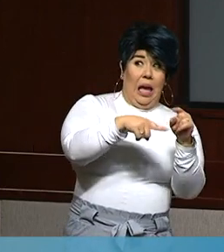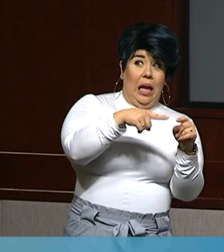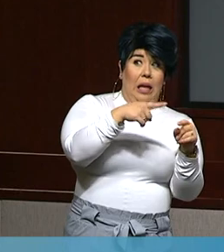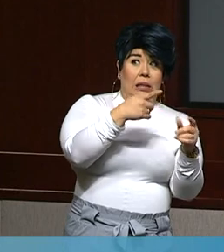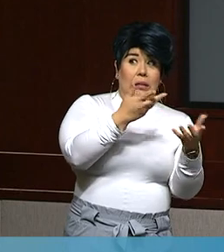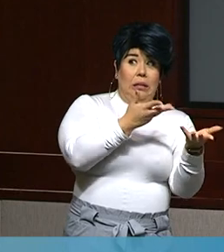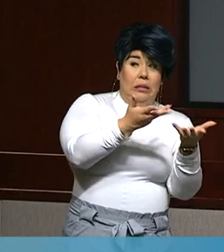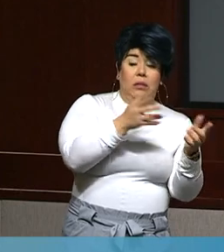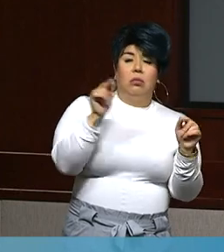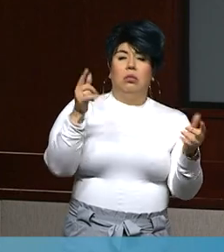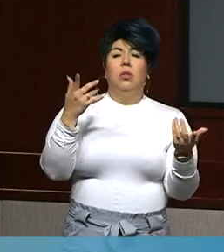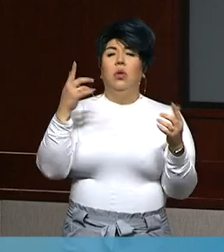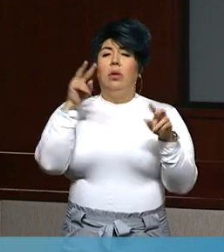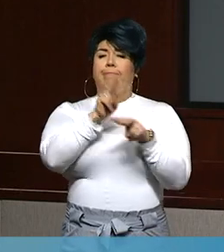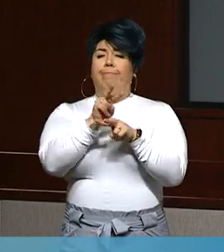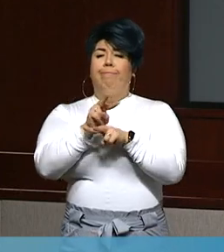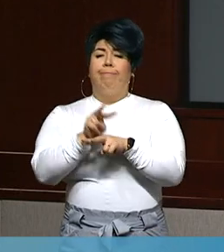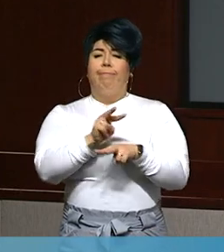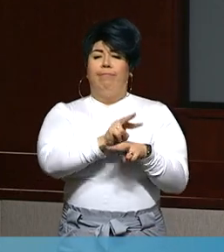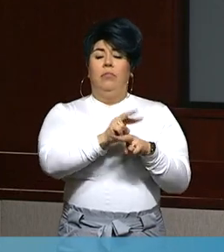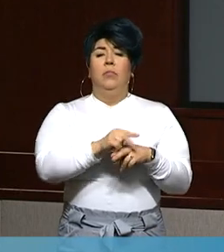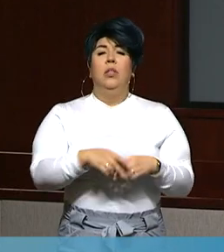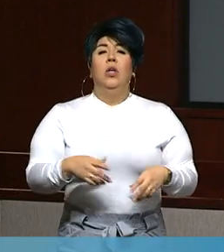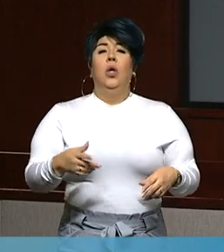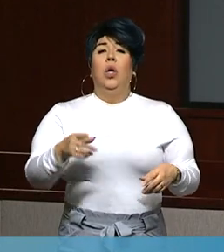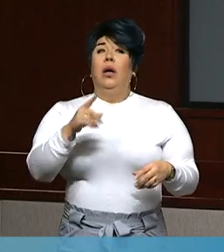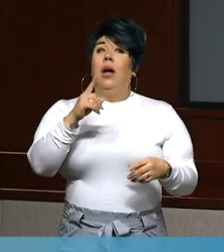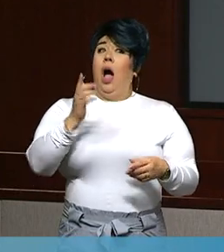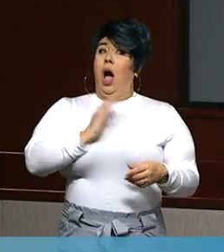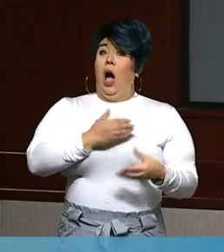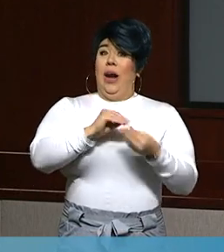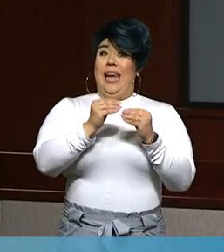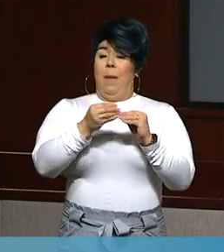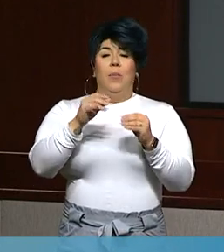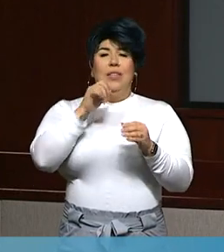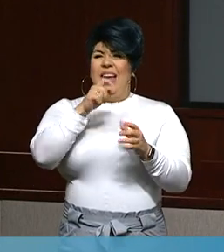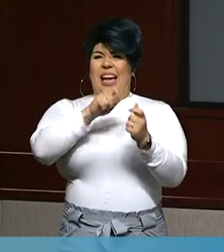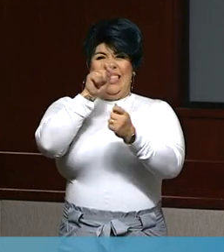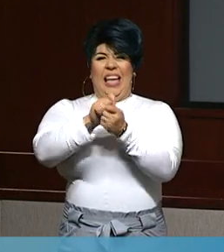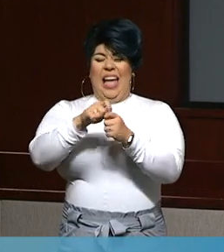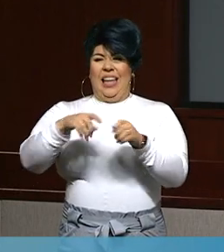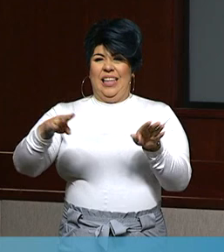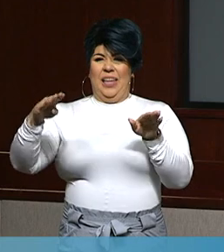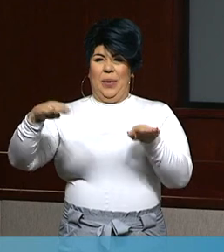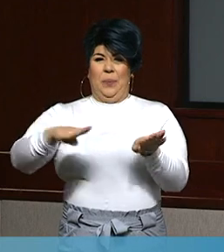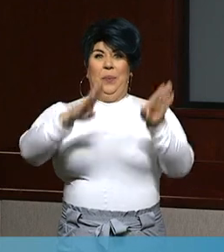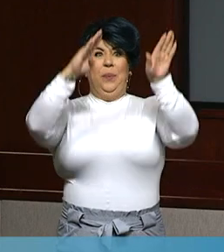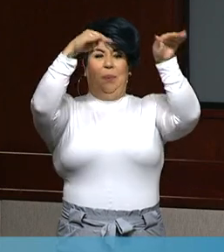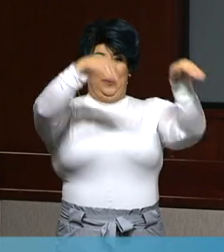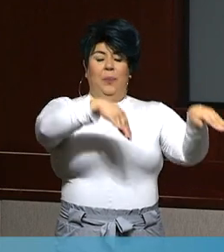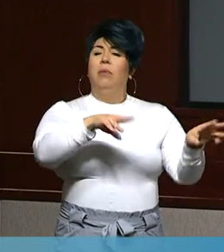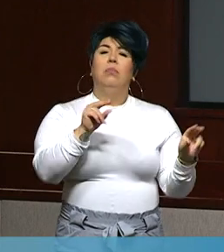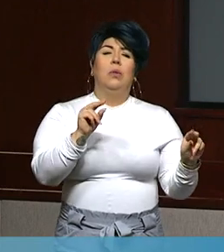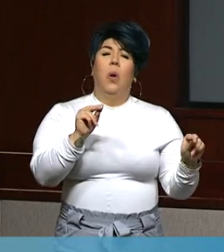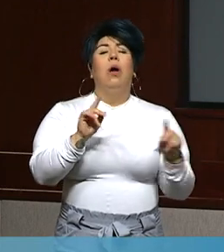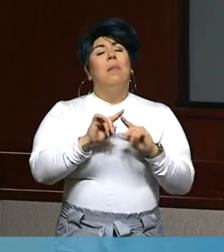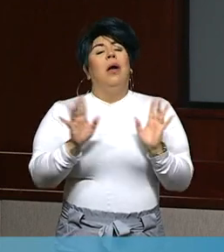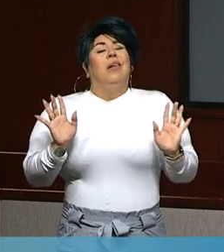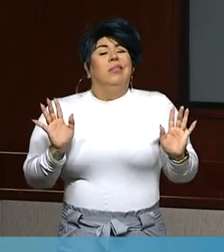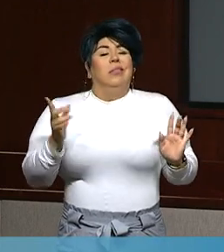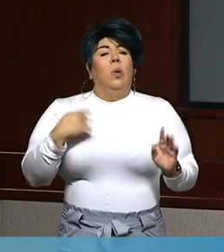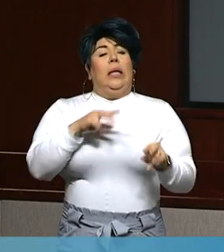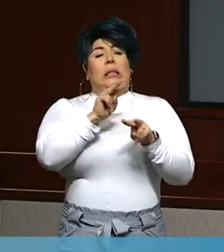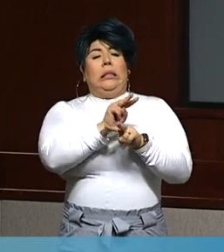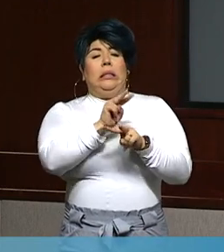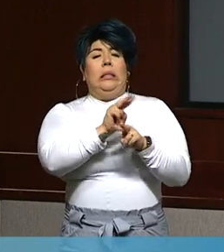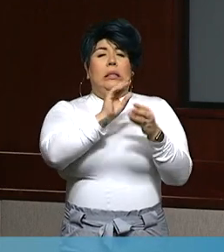cases and our actual hospitalizations didn't follow along with that clean model of one nice surge. So we just continue to watch